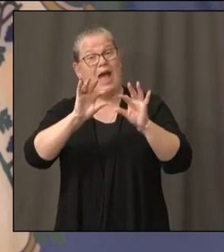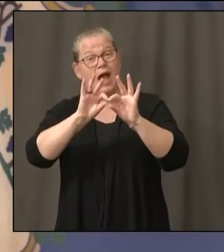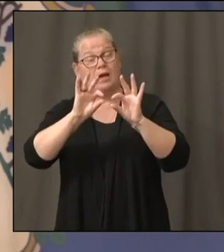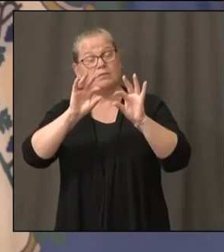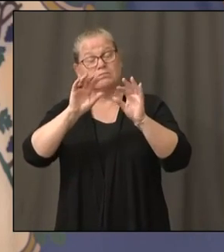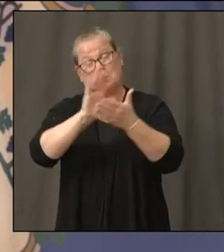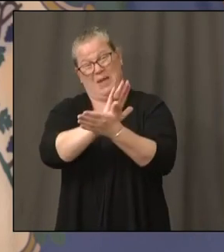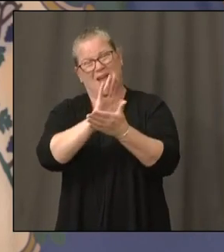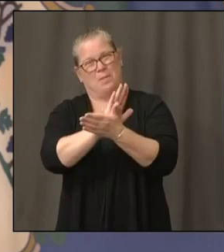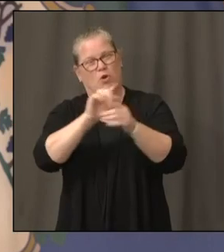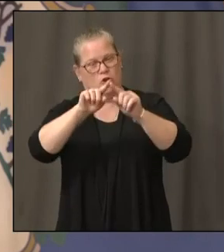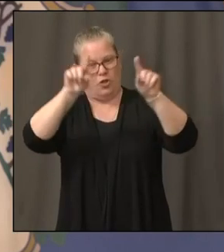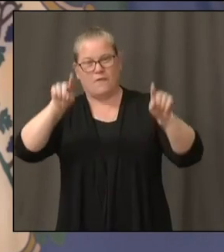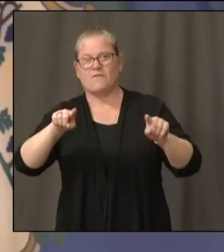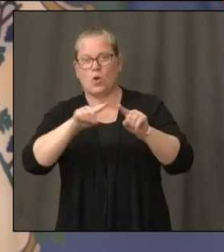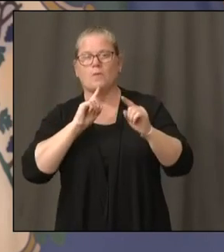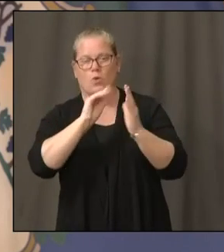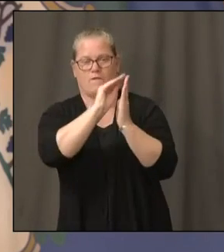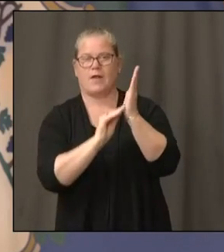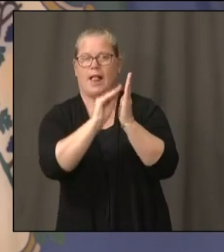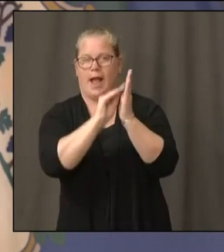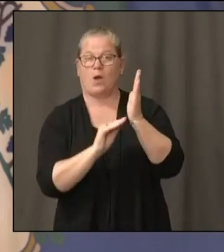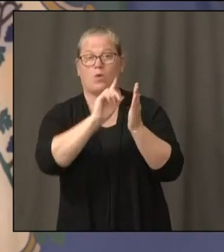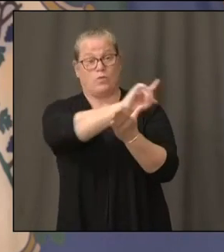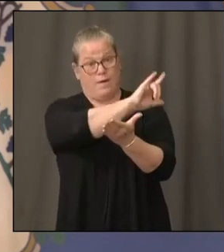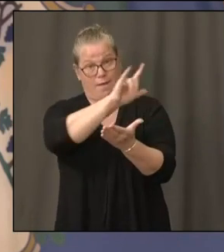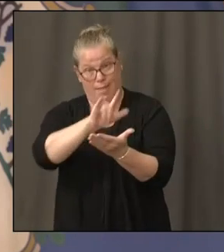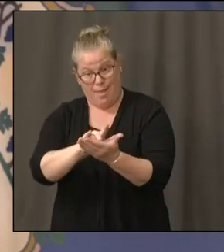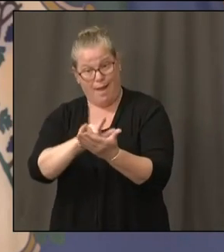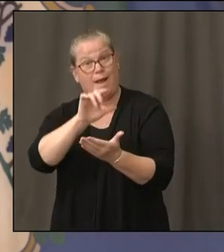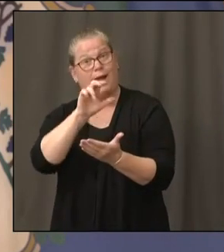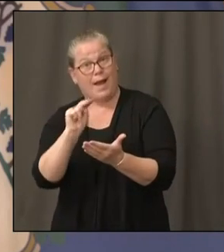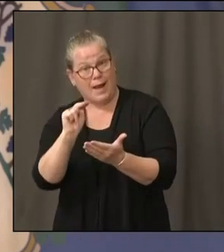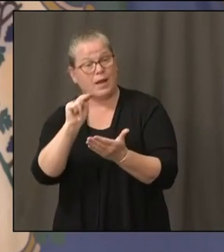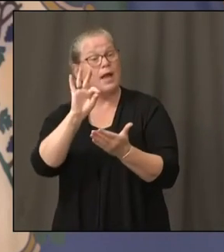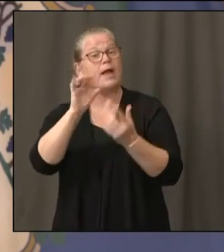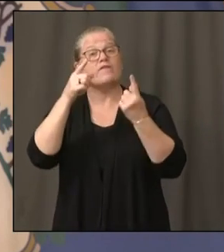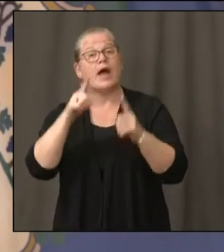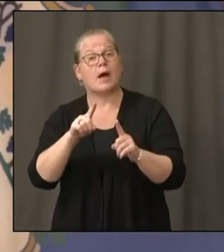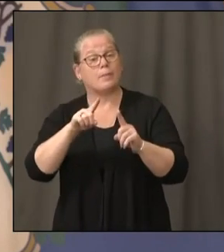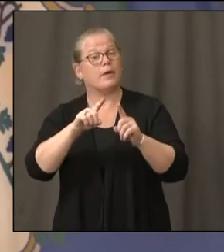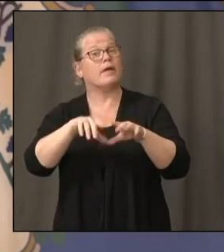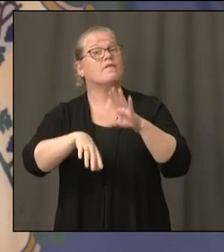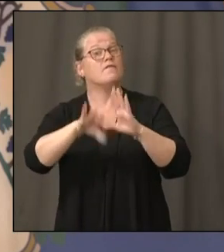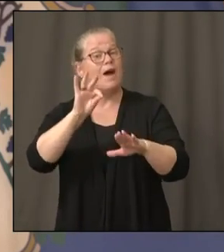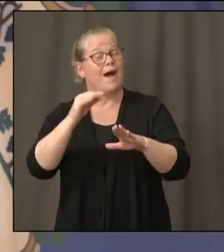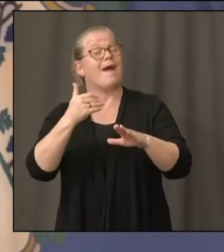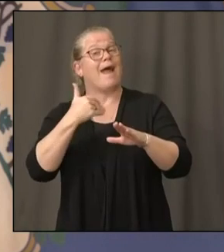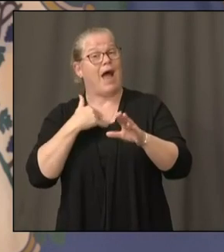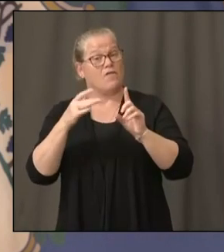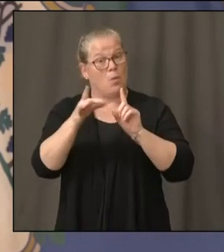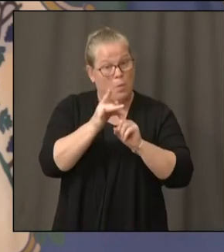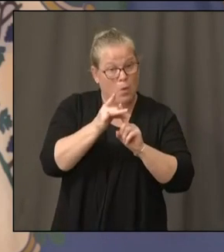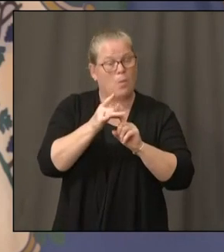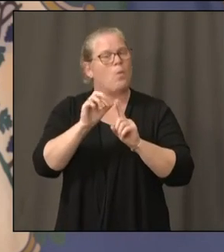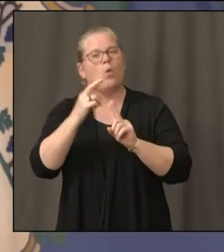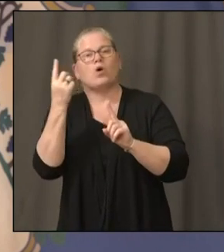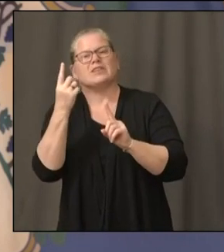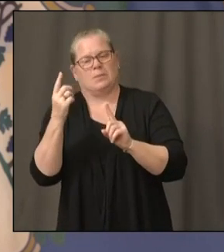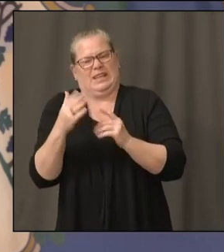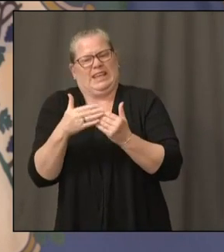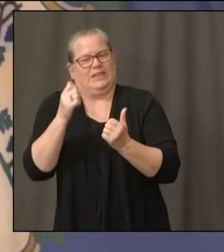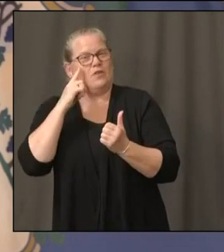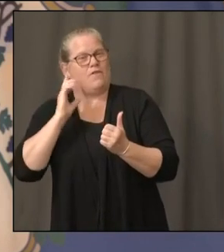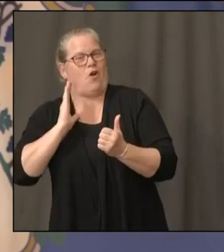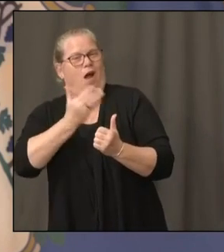when you land. If we find somebody who's tested positive on the flight or otherwise, it makes it easier for us to track and trace and